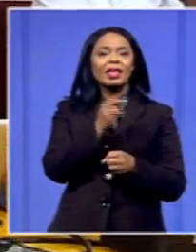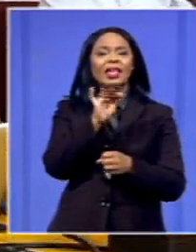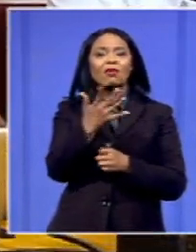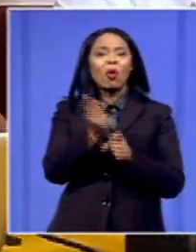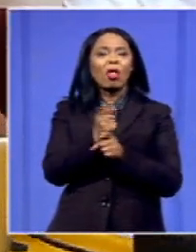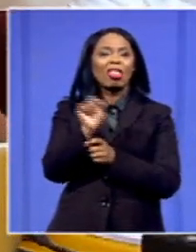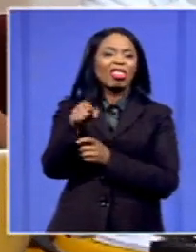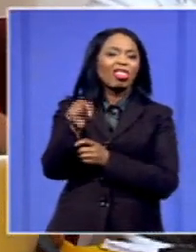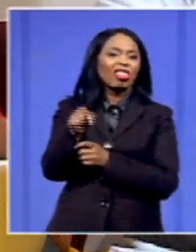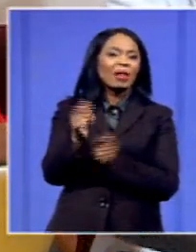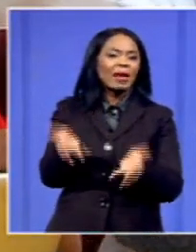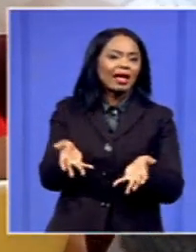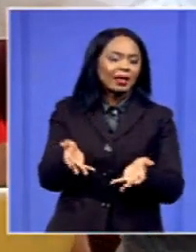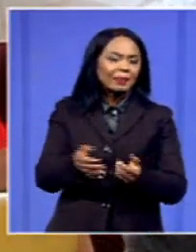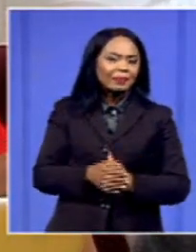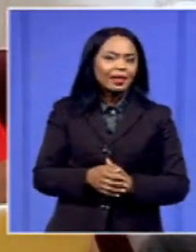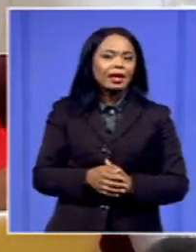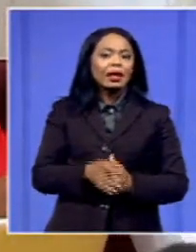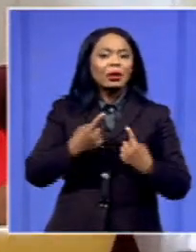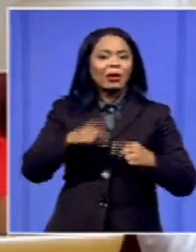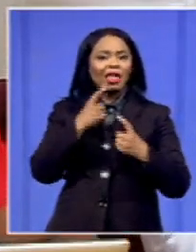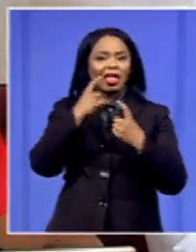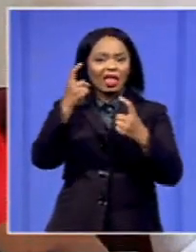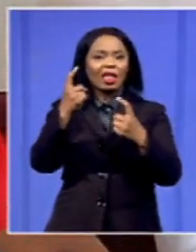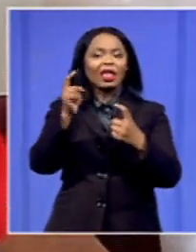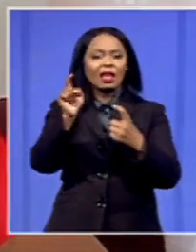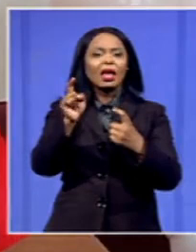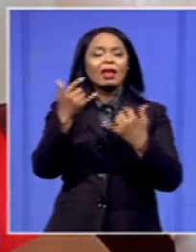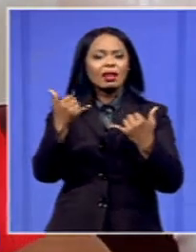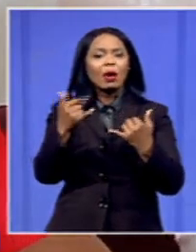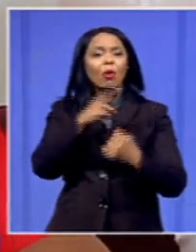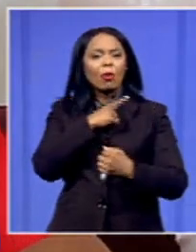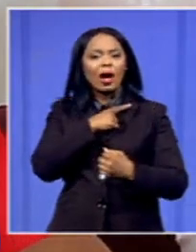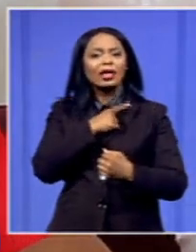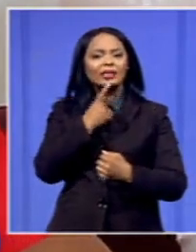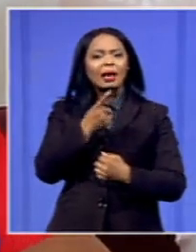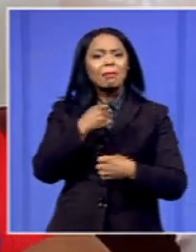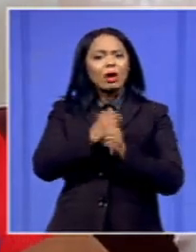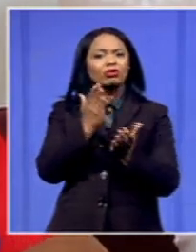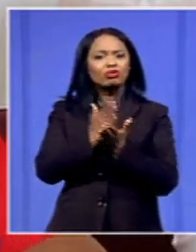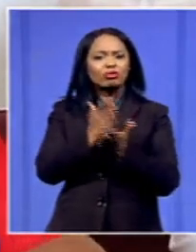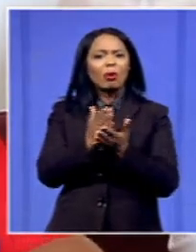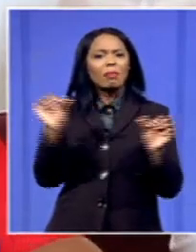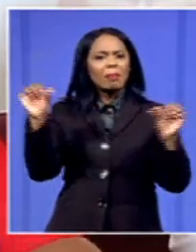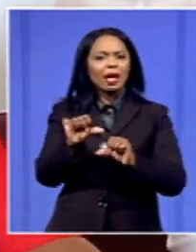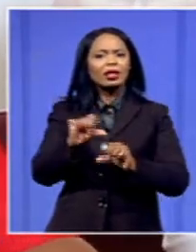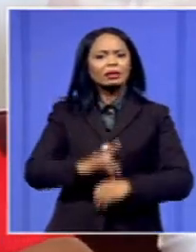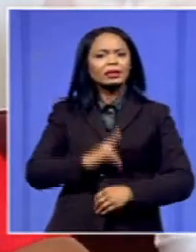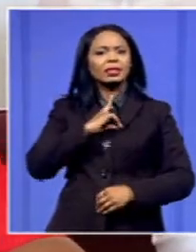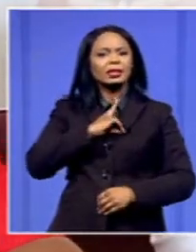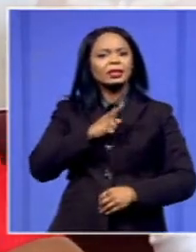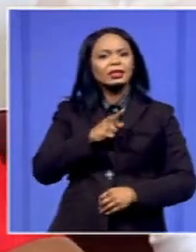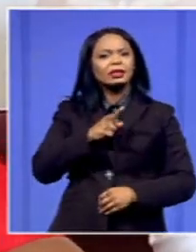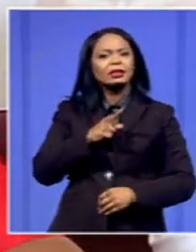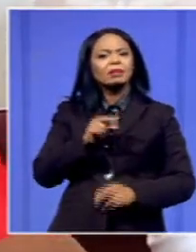is in line with ensuring that we restore the dignity of nursing. So, one thing we can assure South Africans is